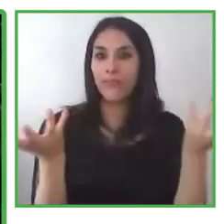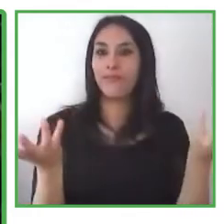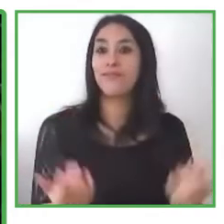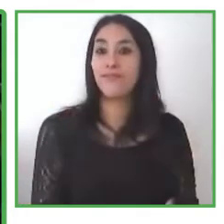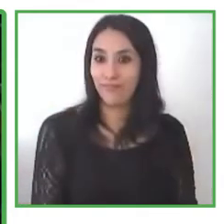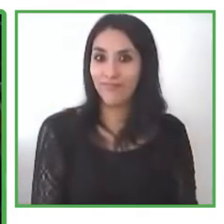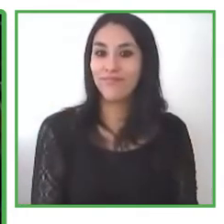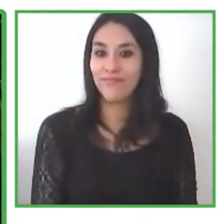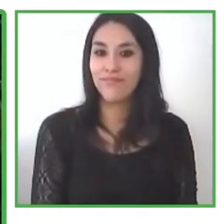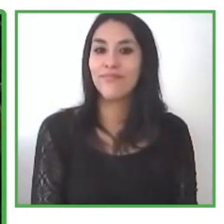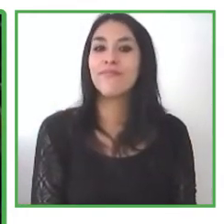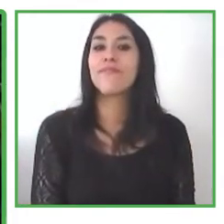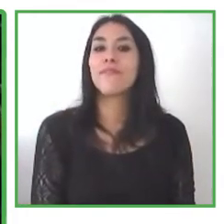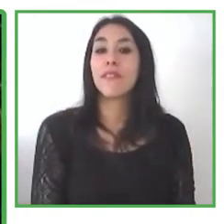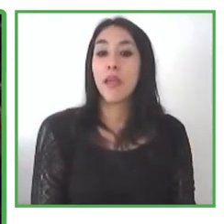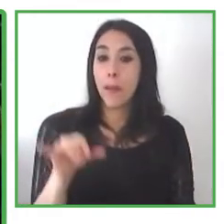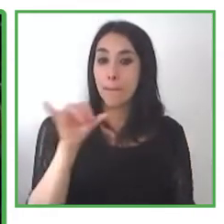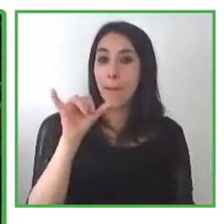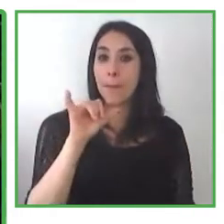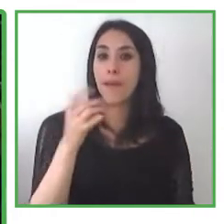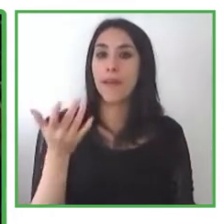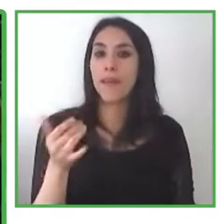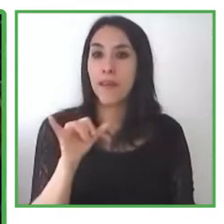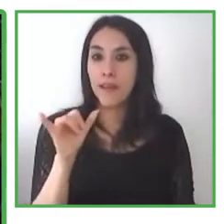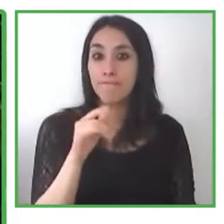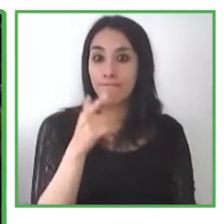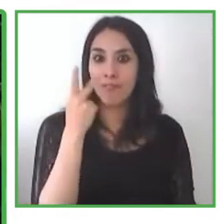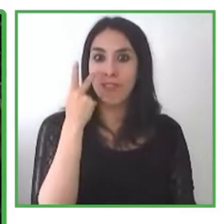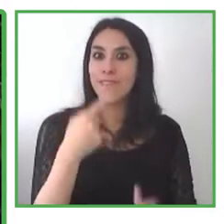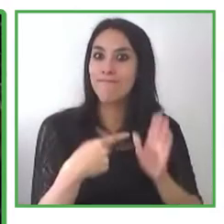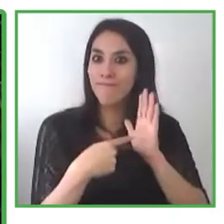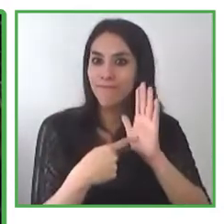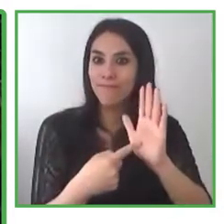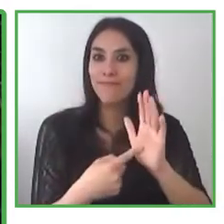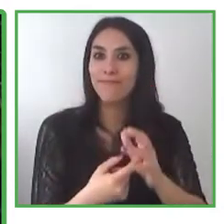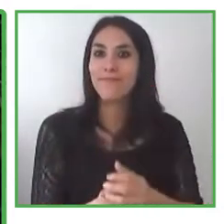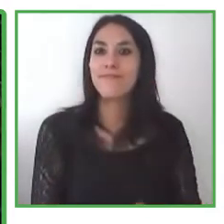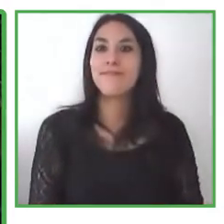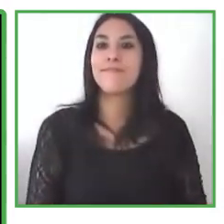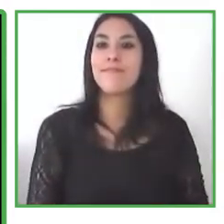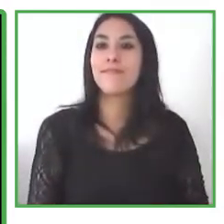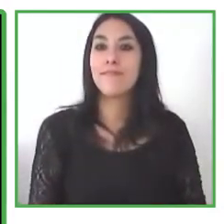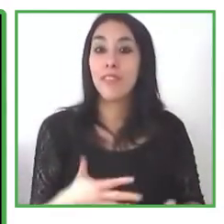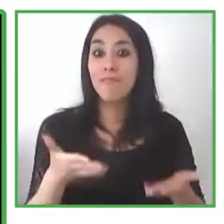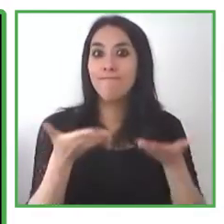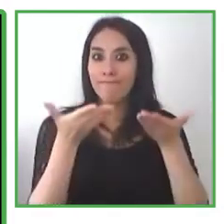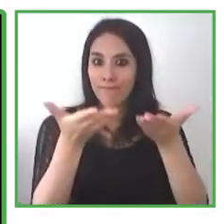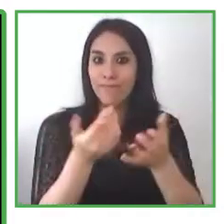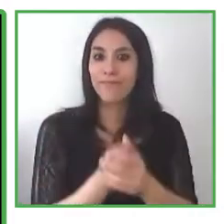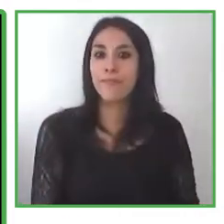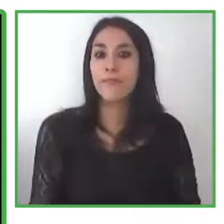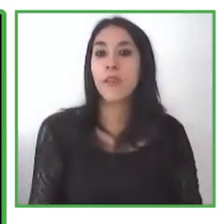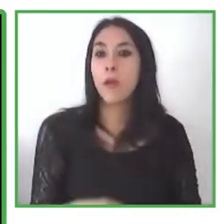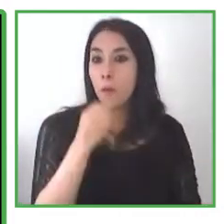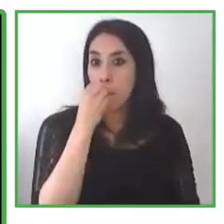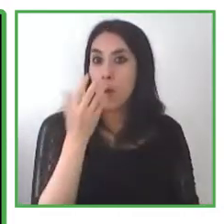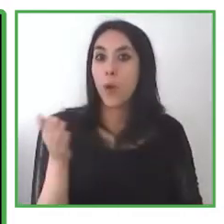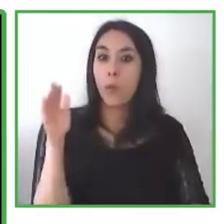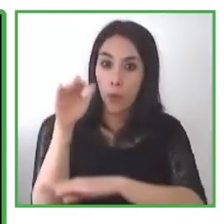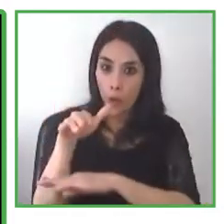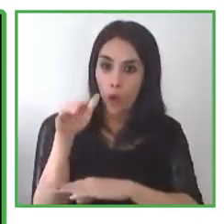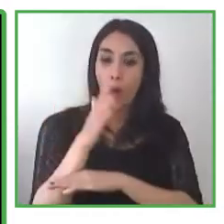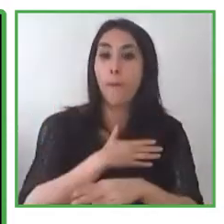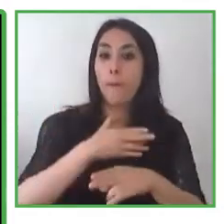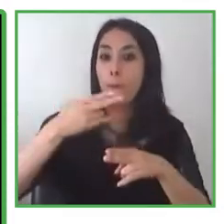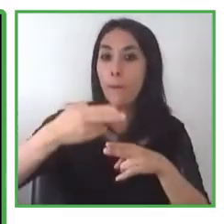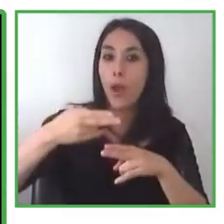a flavor and natural sparkle we also offer free health care advice good